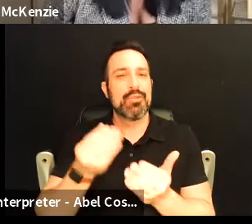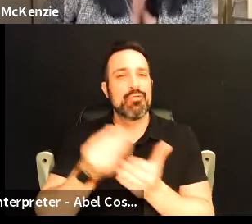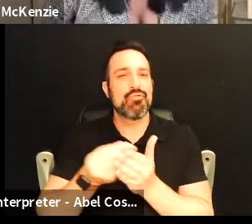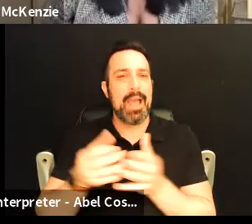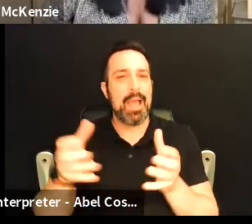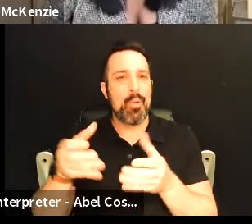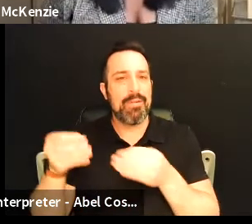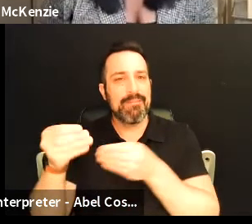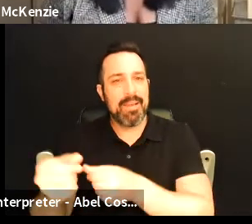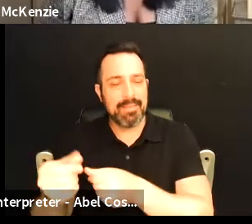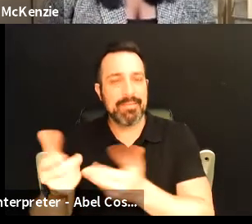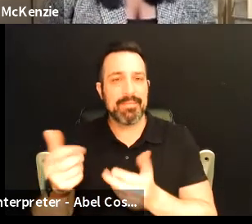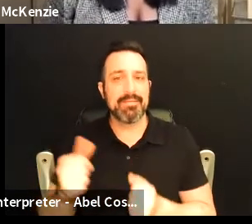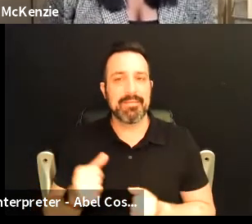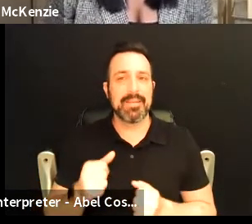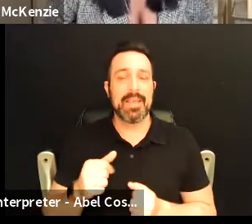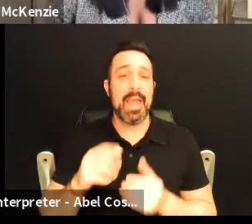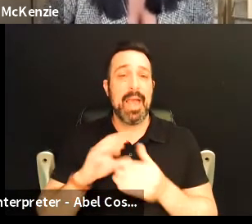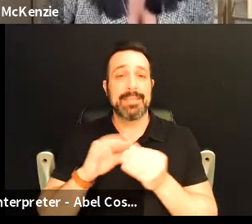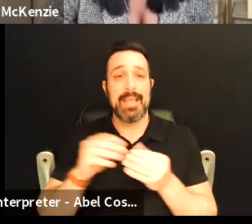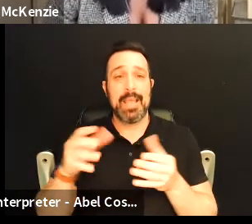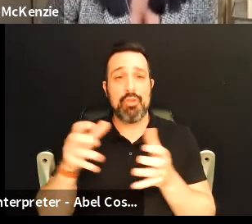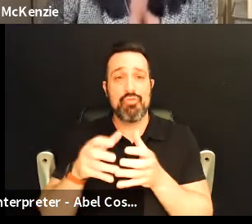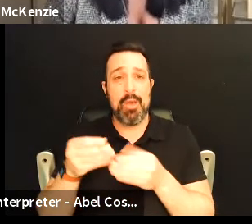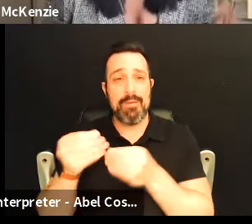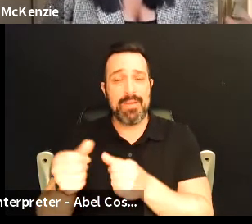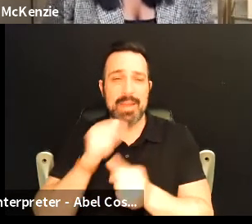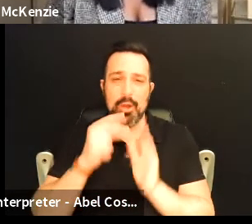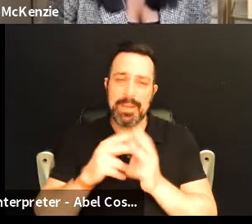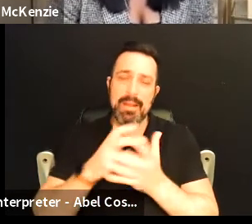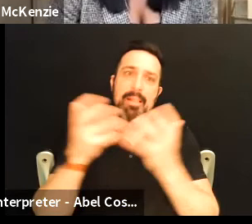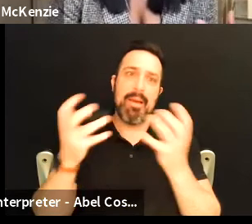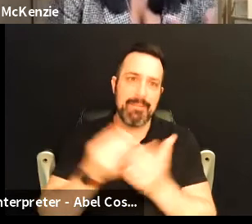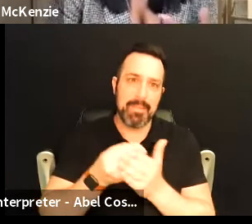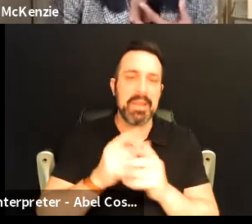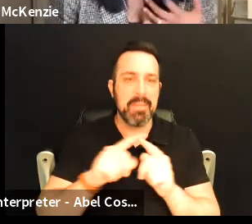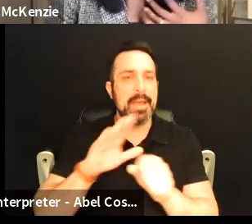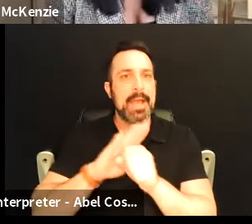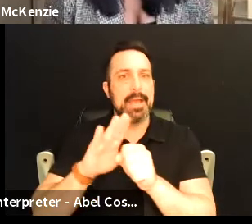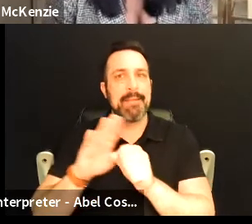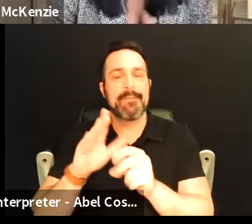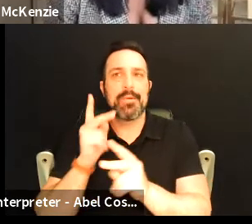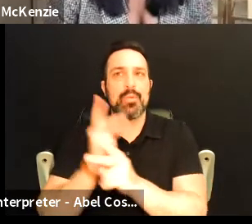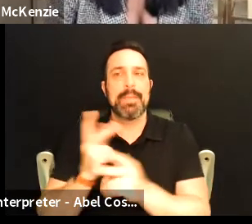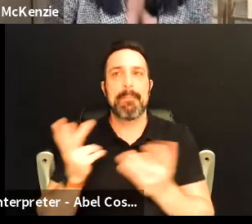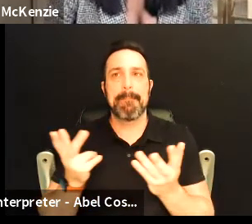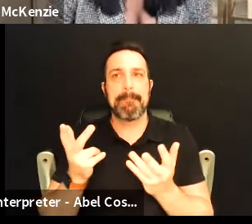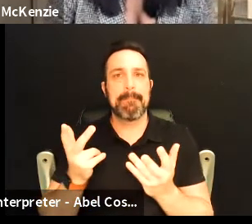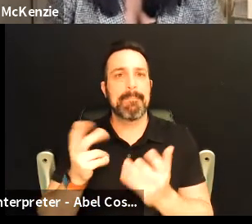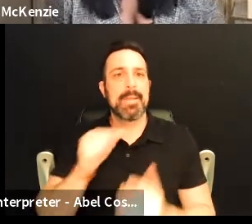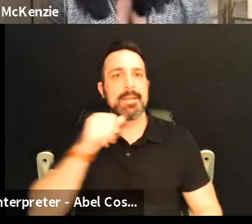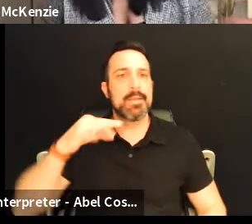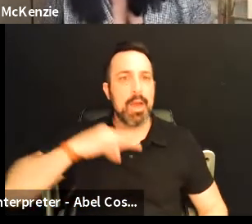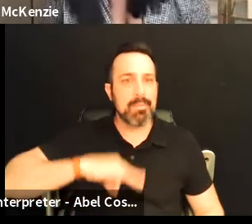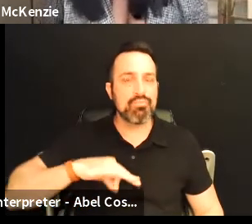and i say crowdfund i mean like we're not talking big dollars here but enough to kind of keep uh my non-profit